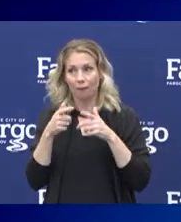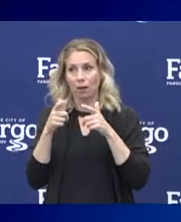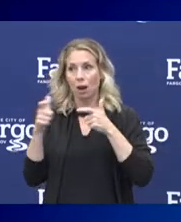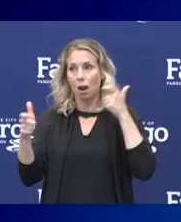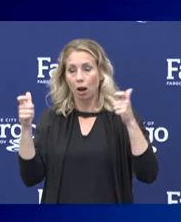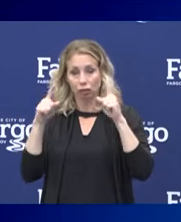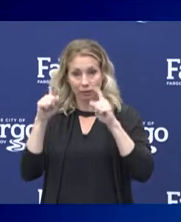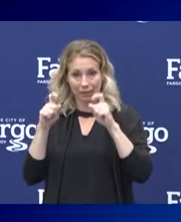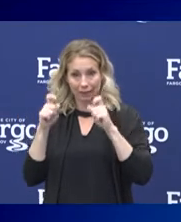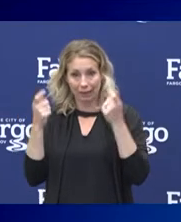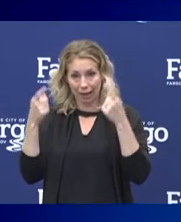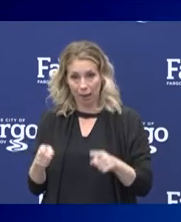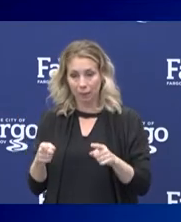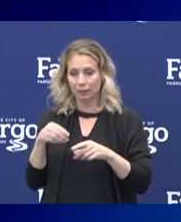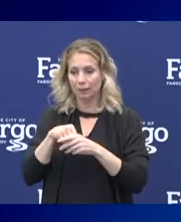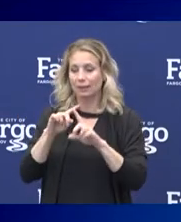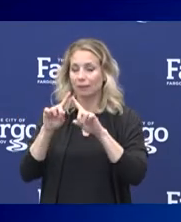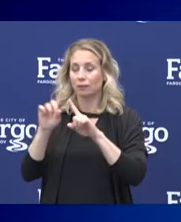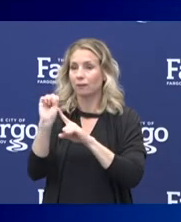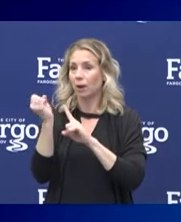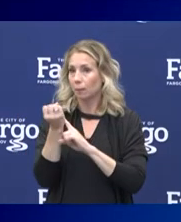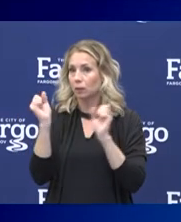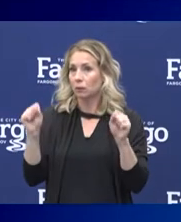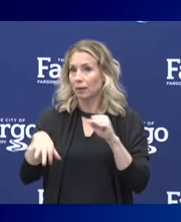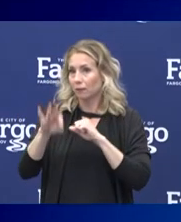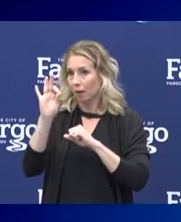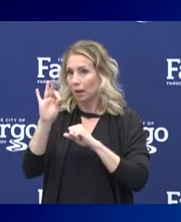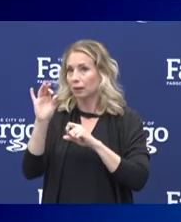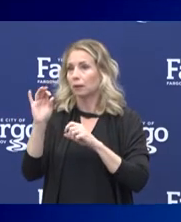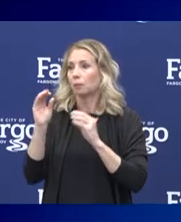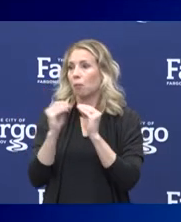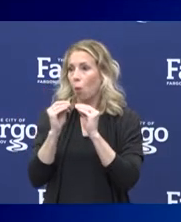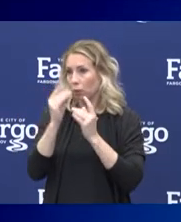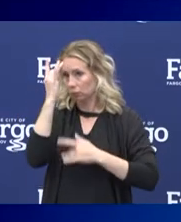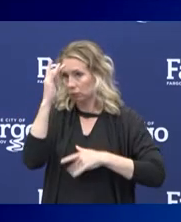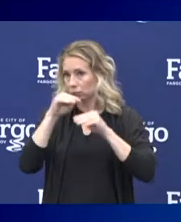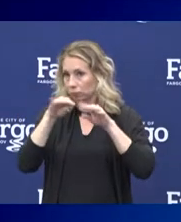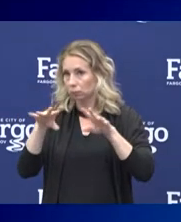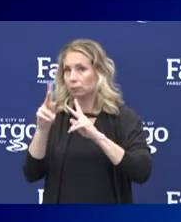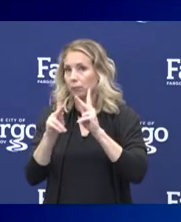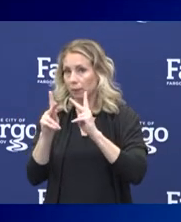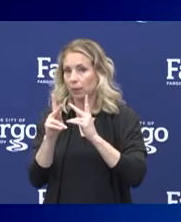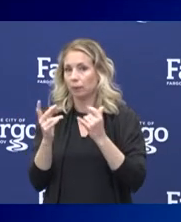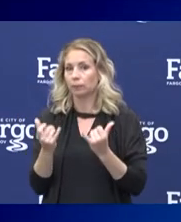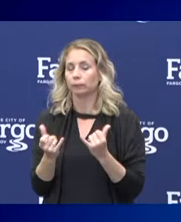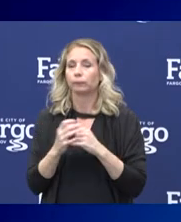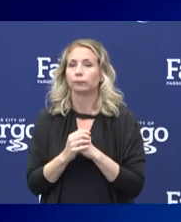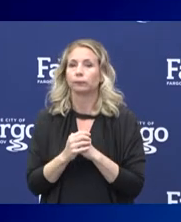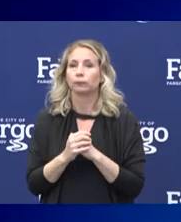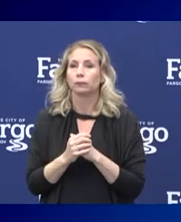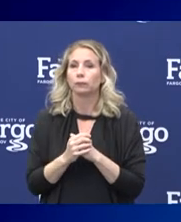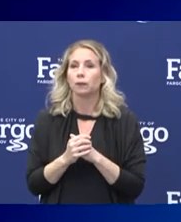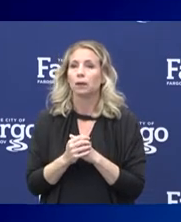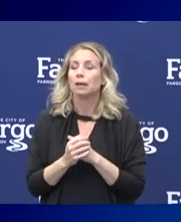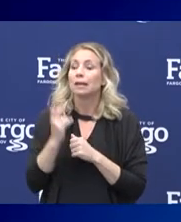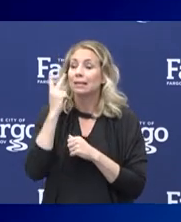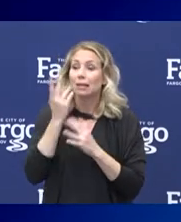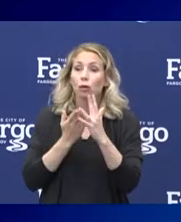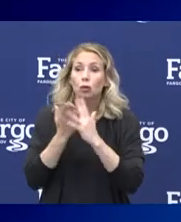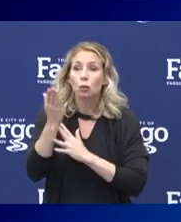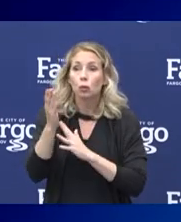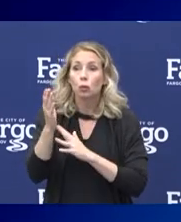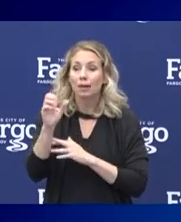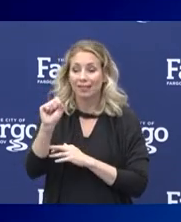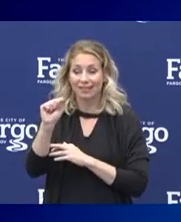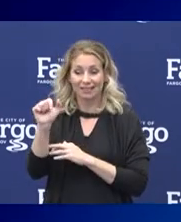and are able to find the cases. The thing I want people to focus on, however, is the incident throughout the state. And if